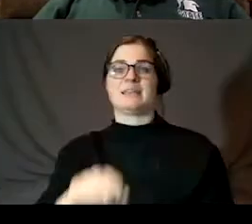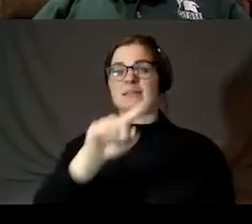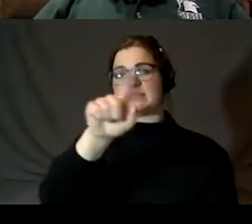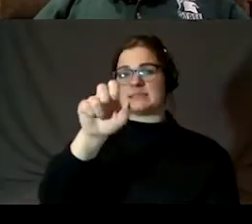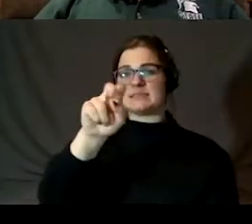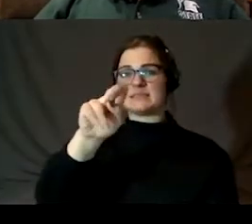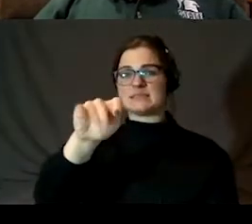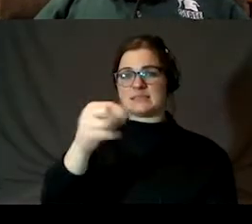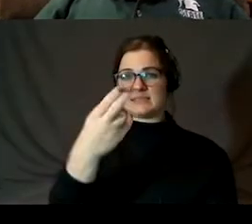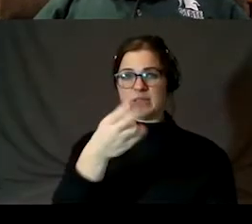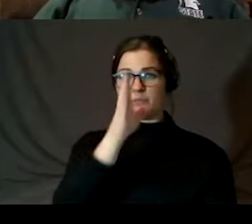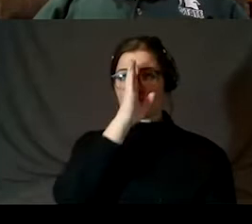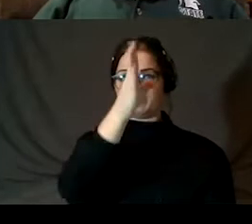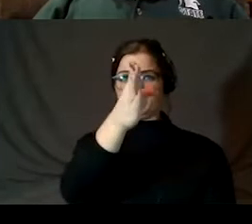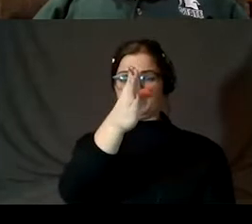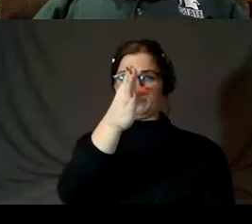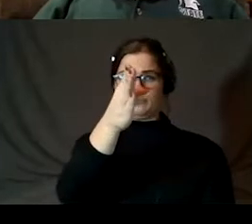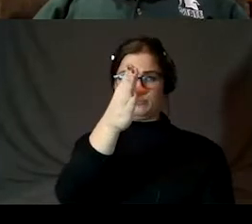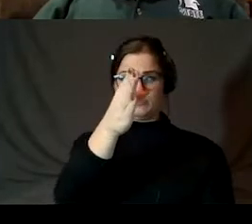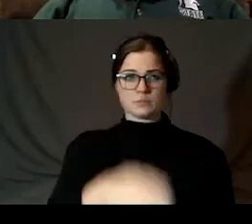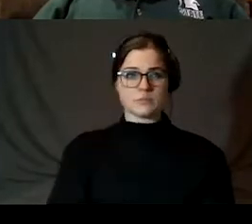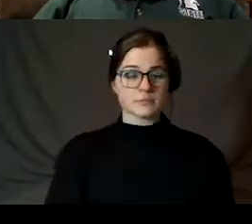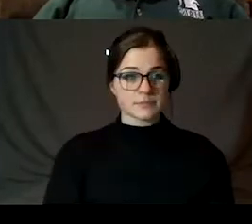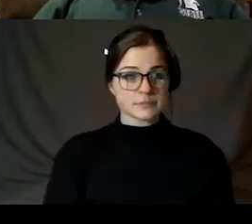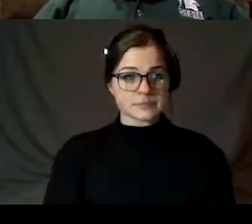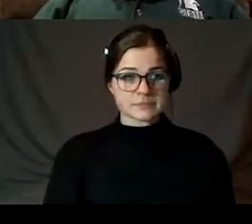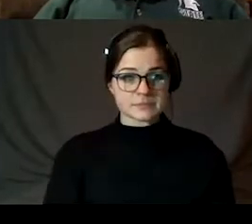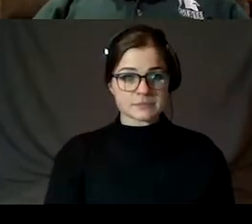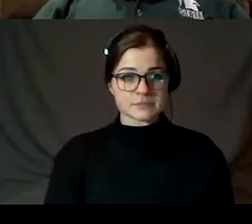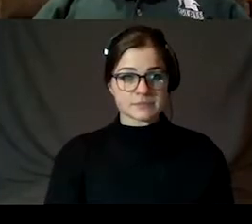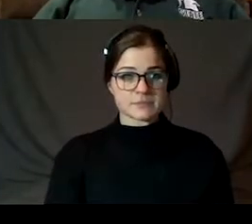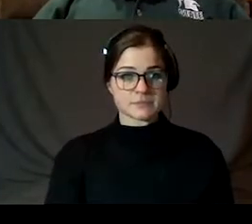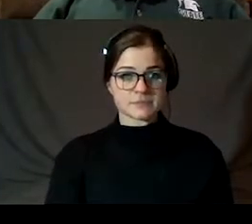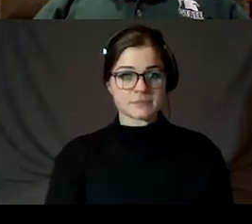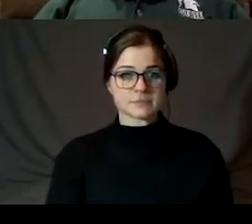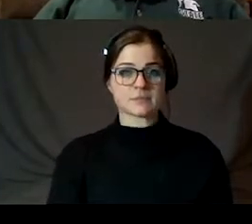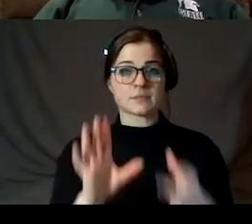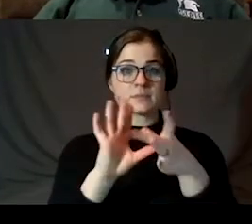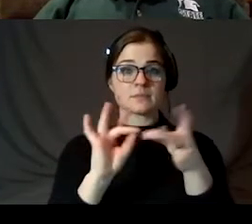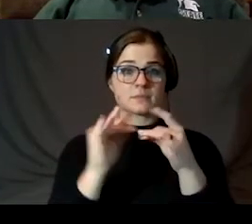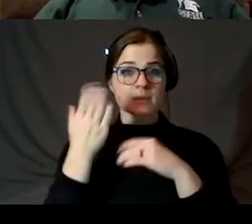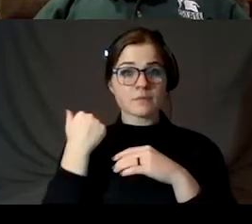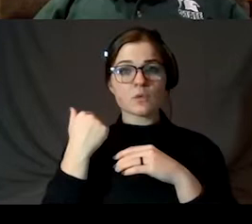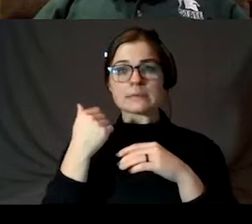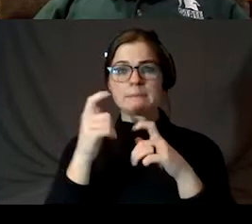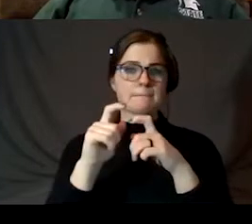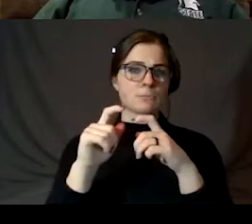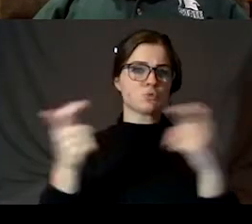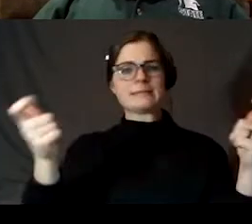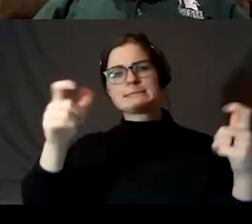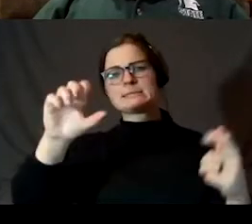overhead. So what I mentioned is I talked about the great square of Pegasus,